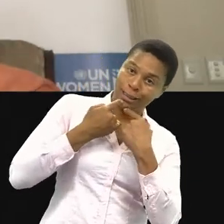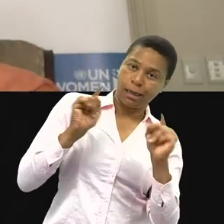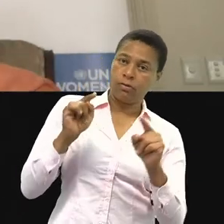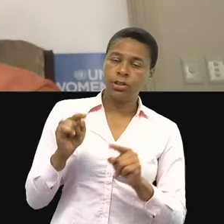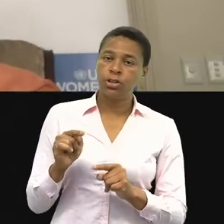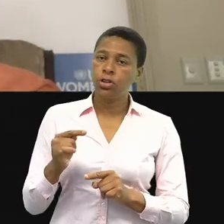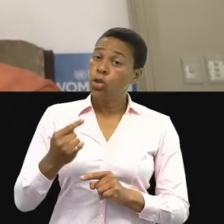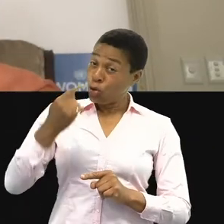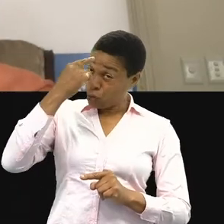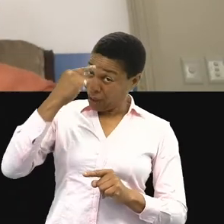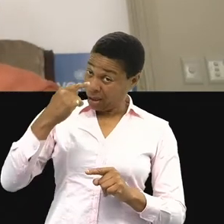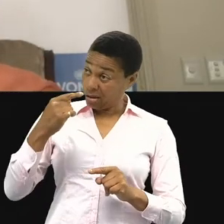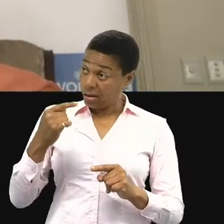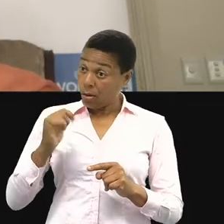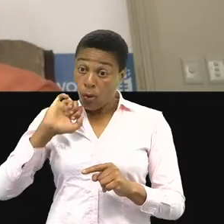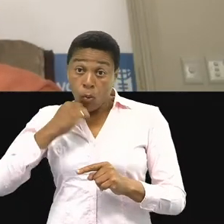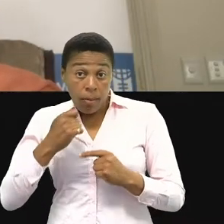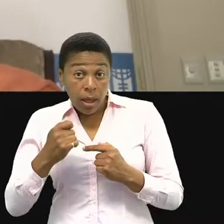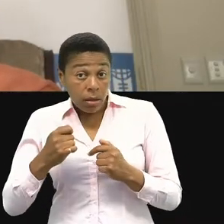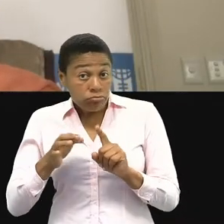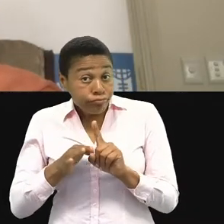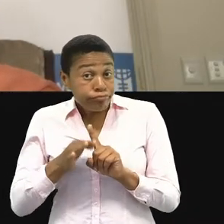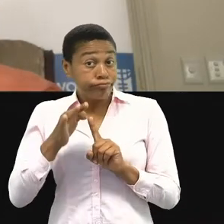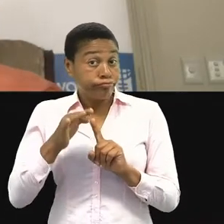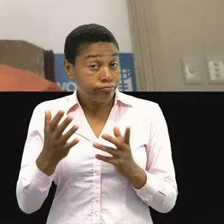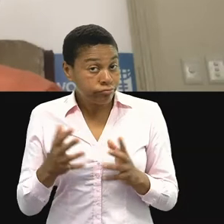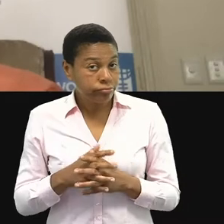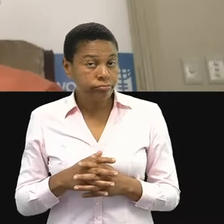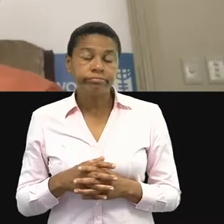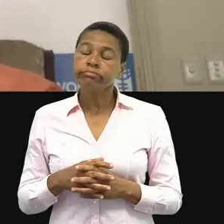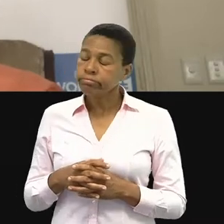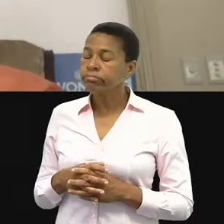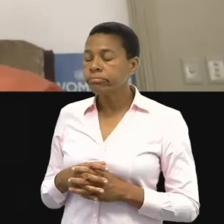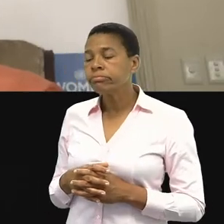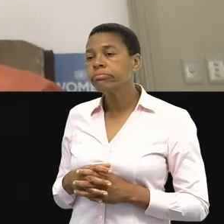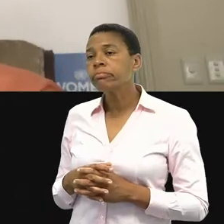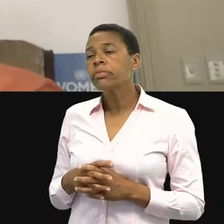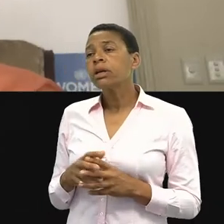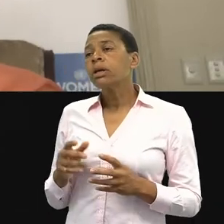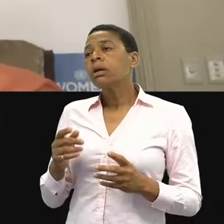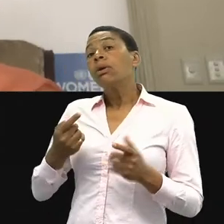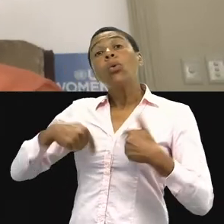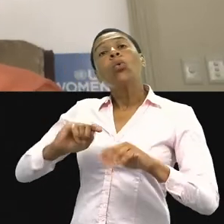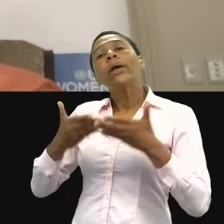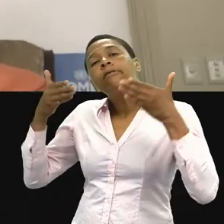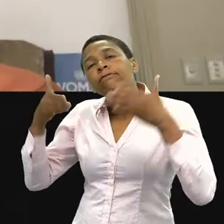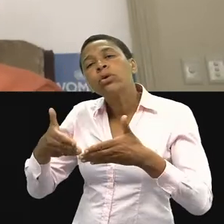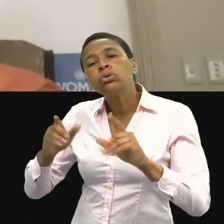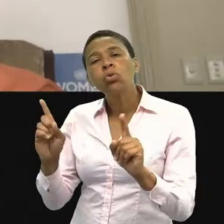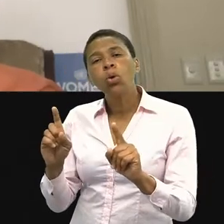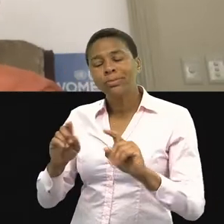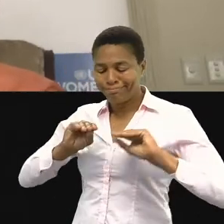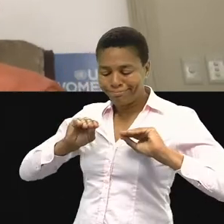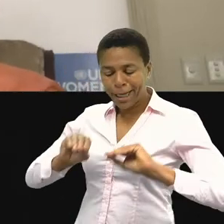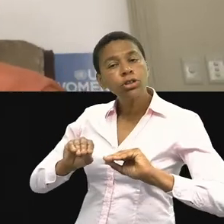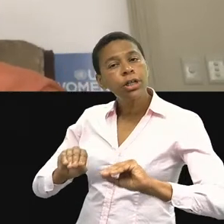years. As you know, you and me are in the generation that has fought for girls education. And this is one area where we